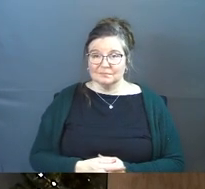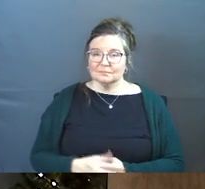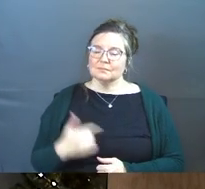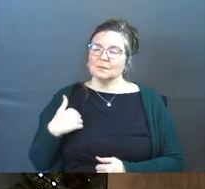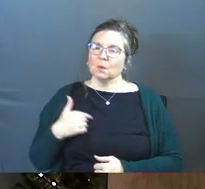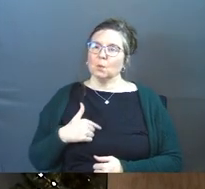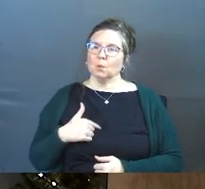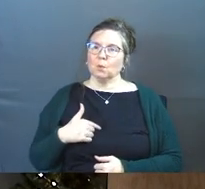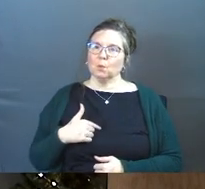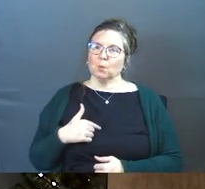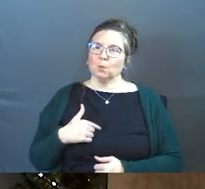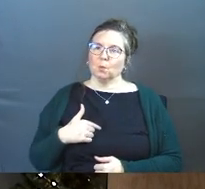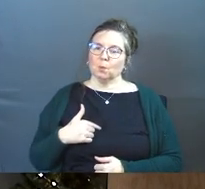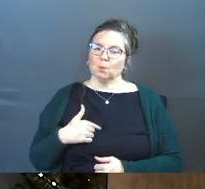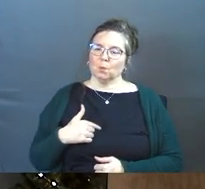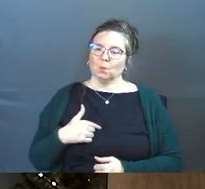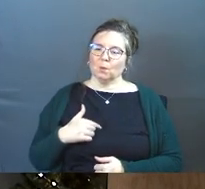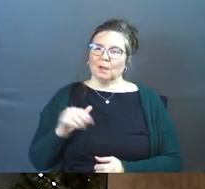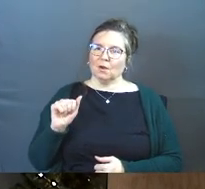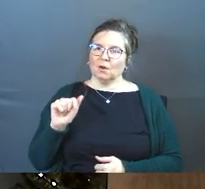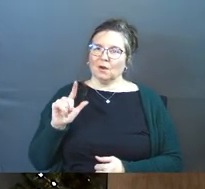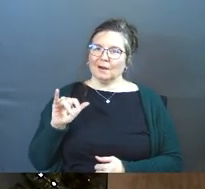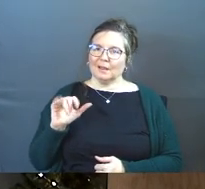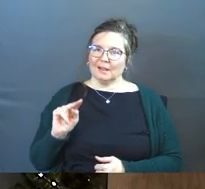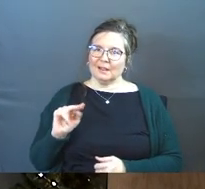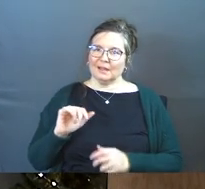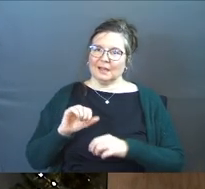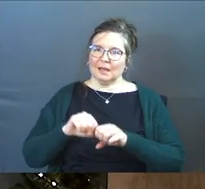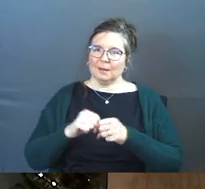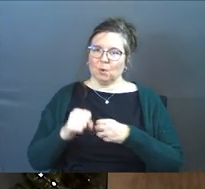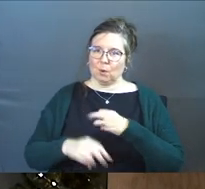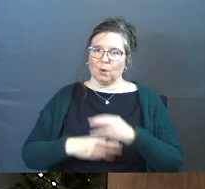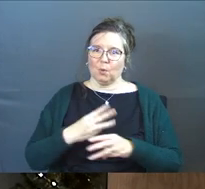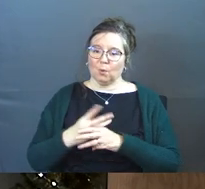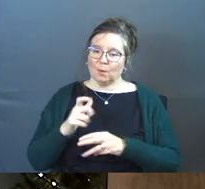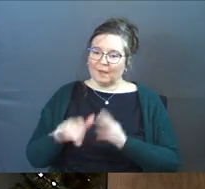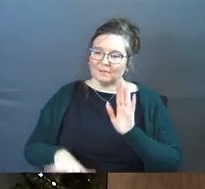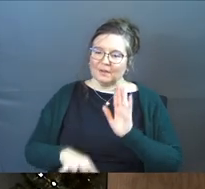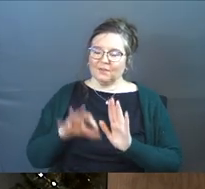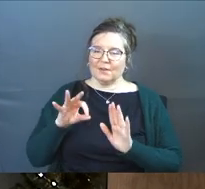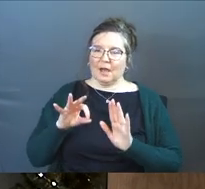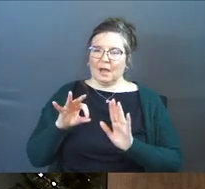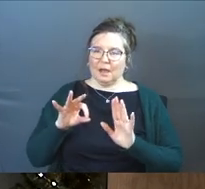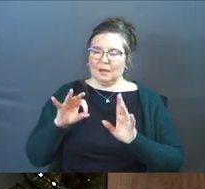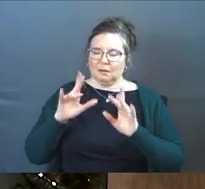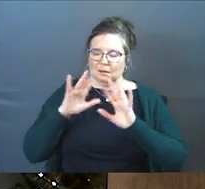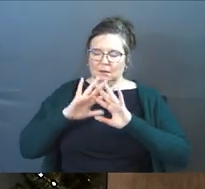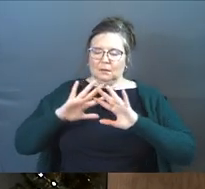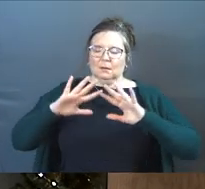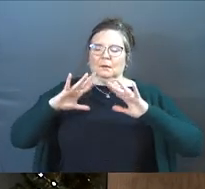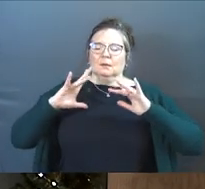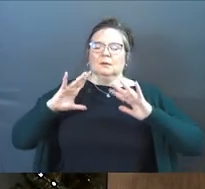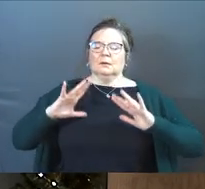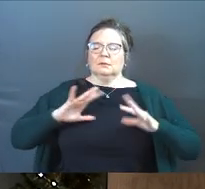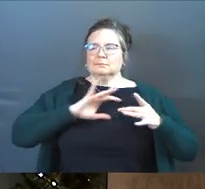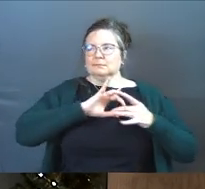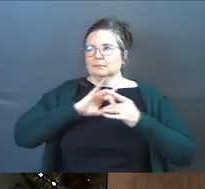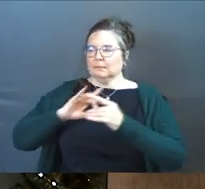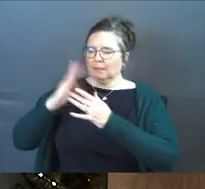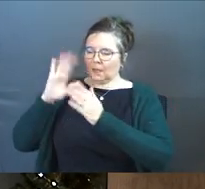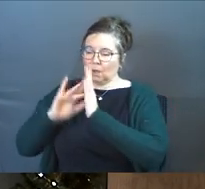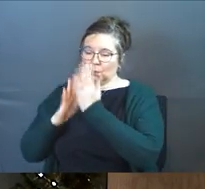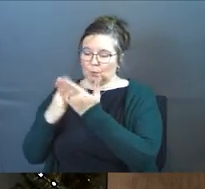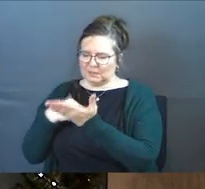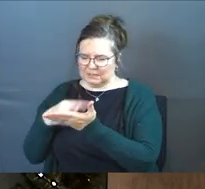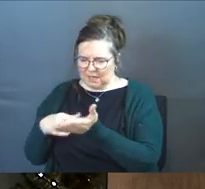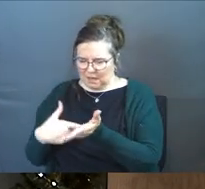And we are aliens in a broken world. And we have to find the sanity and the light. We have to go to God's word and say,